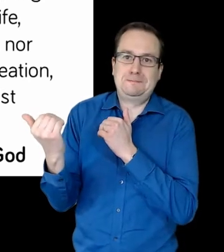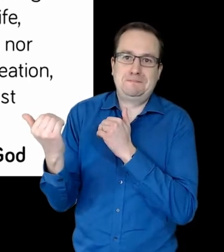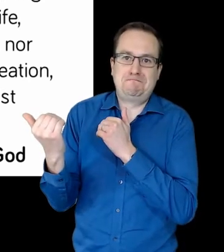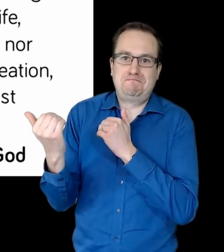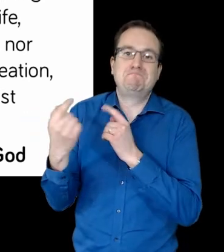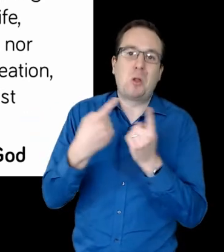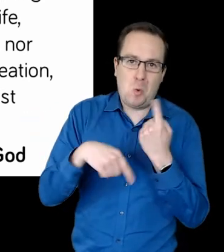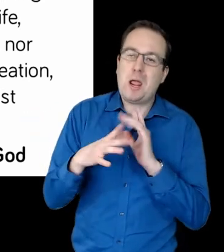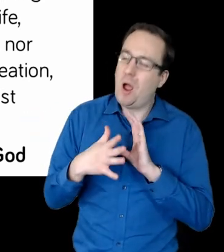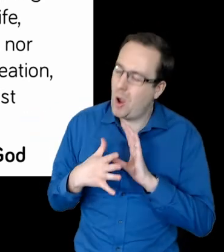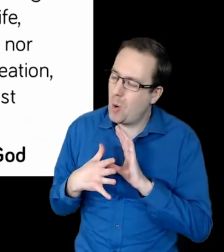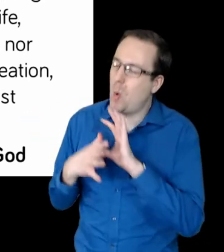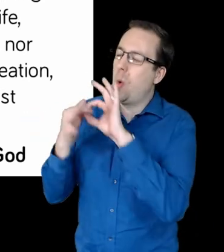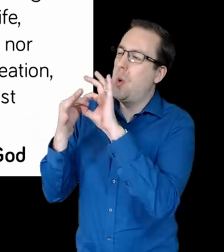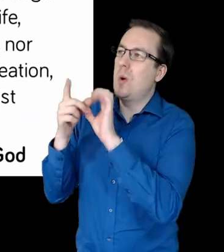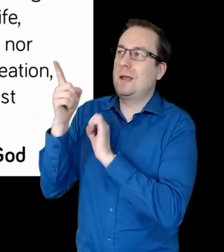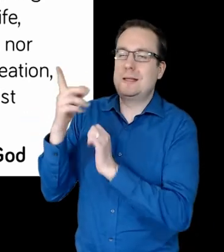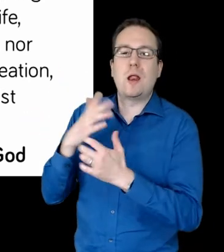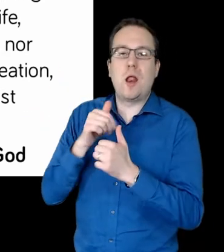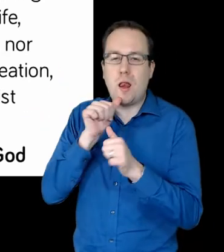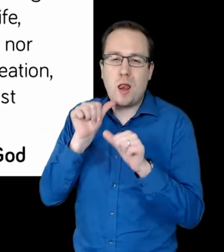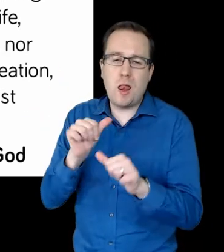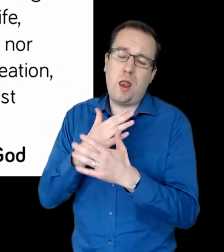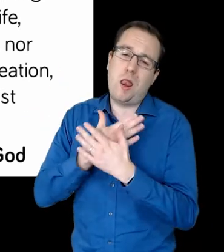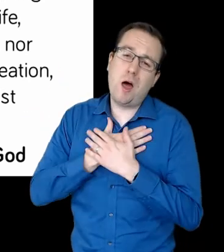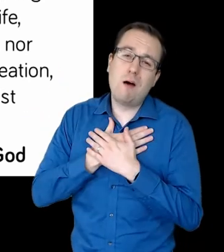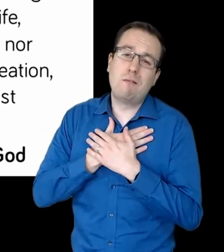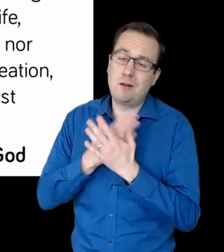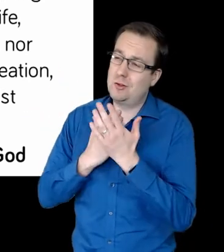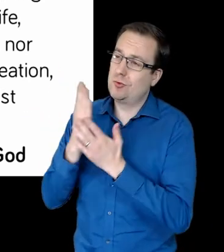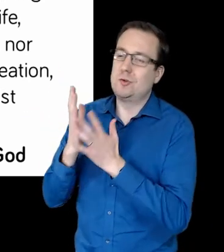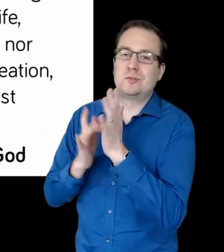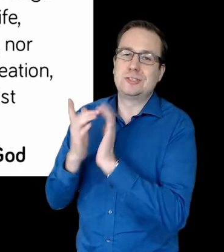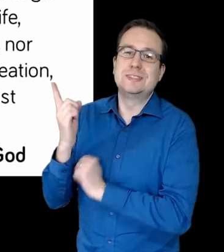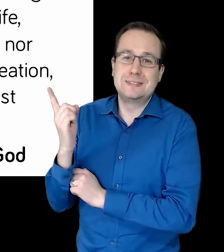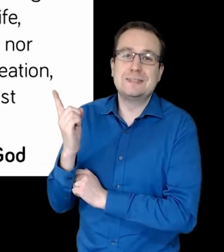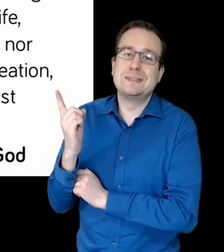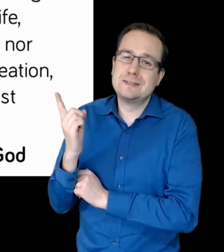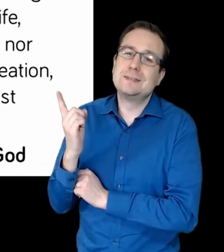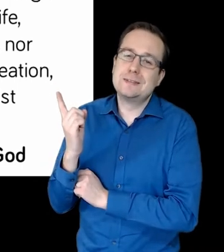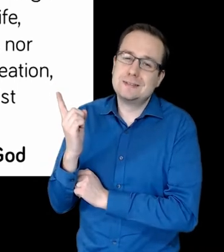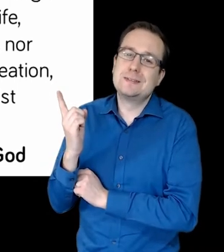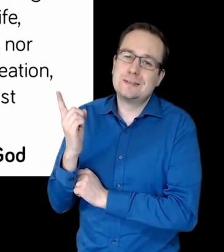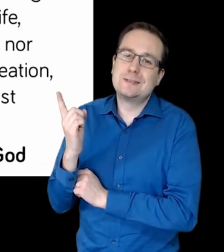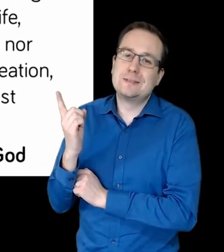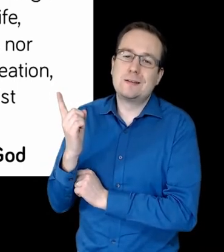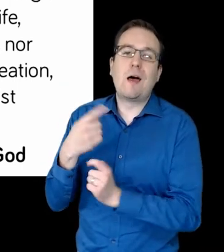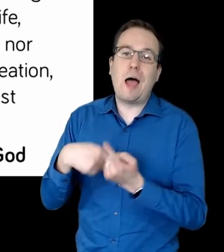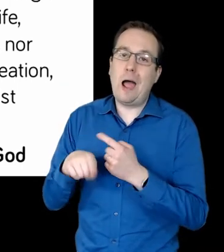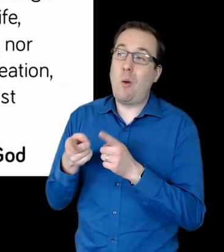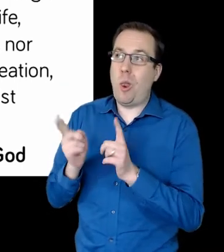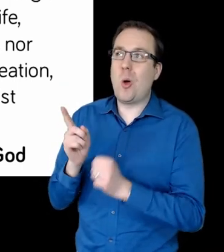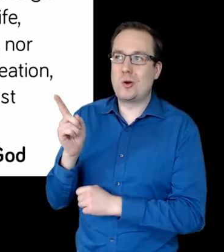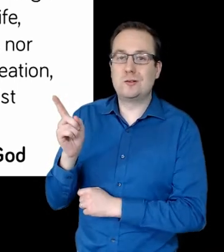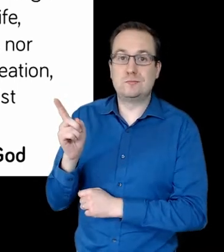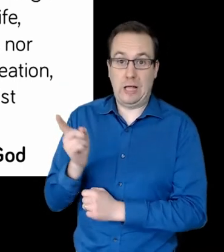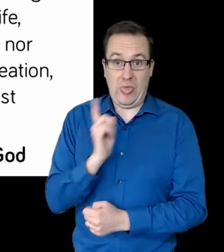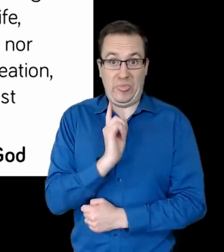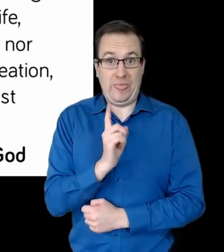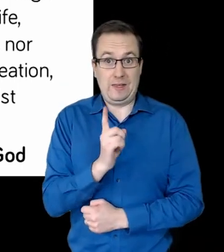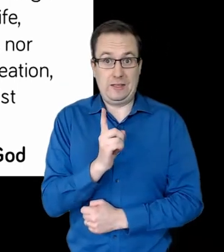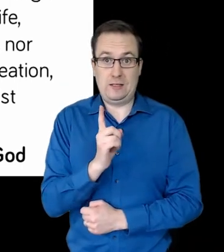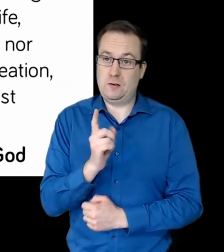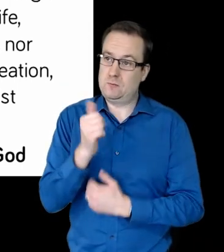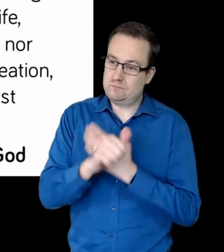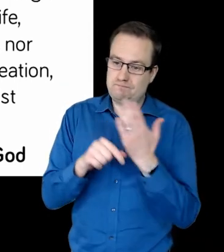from the love of God. That is in Christ Jesus. Our Lord. This is the